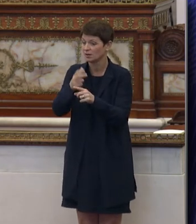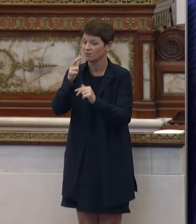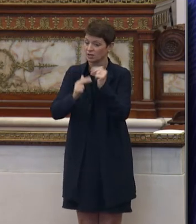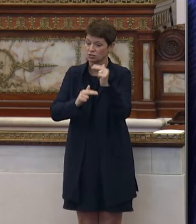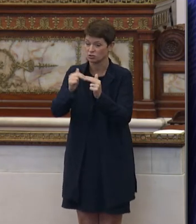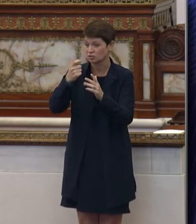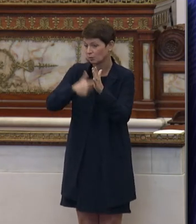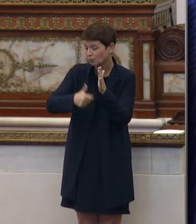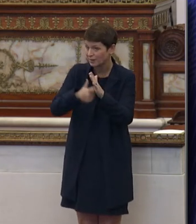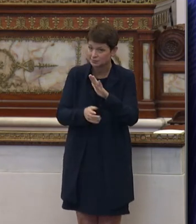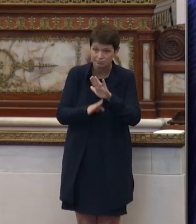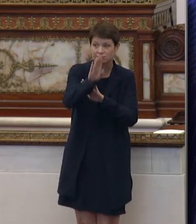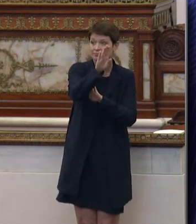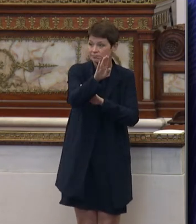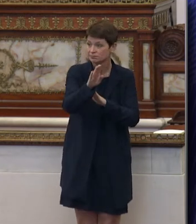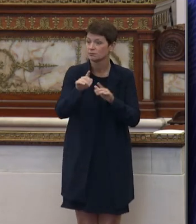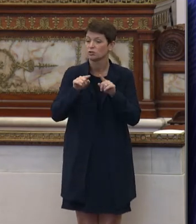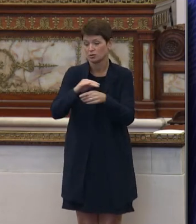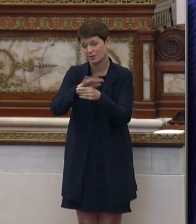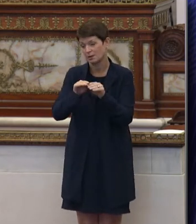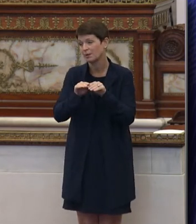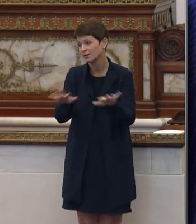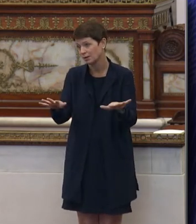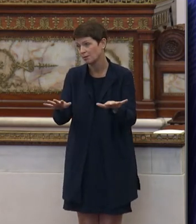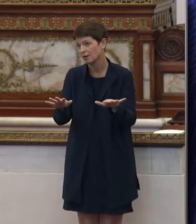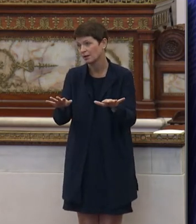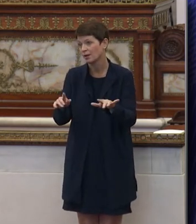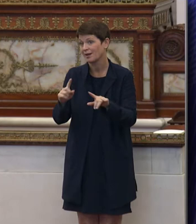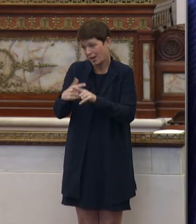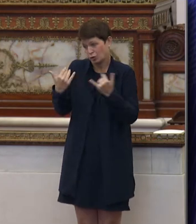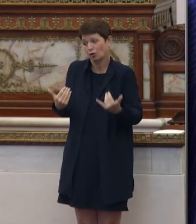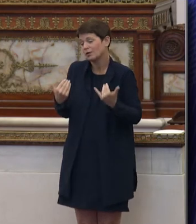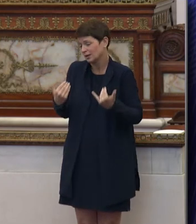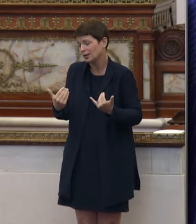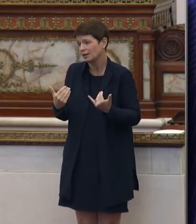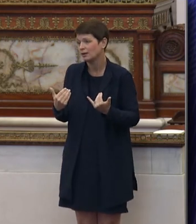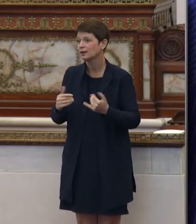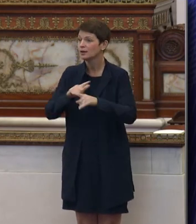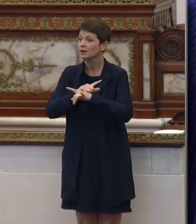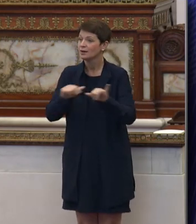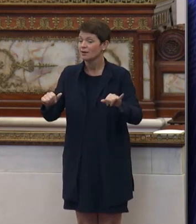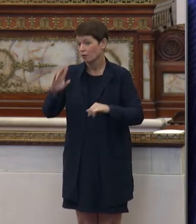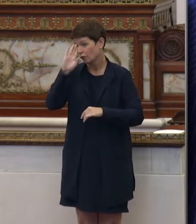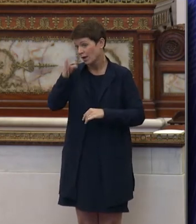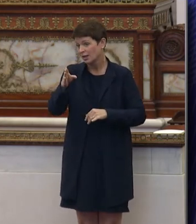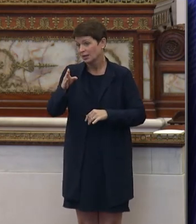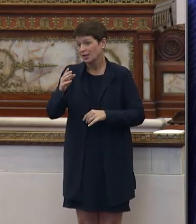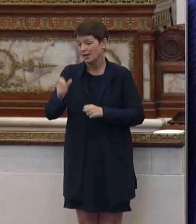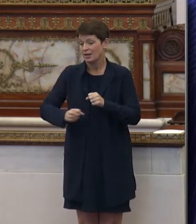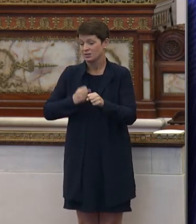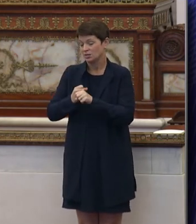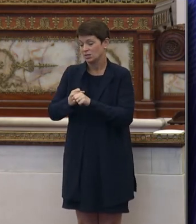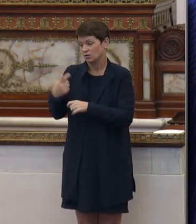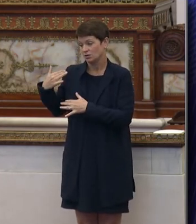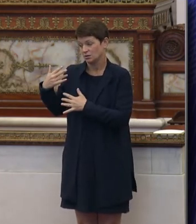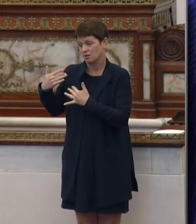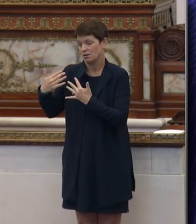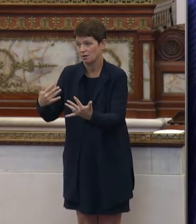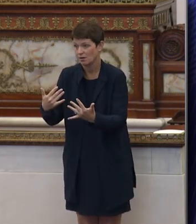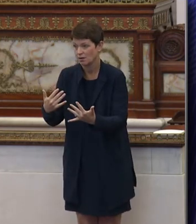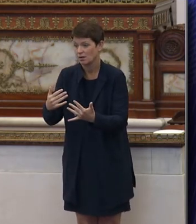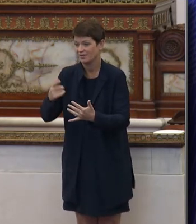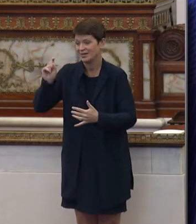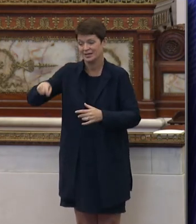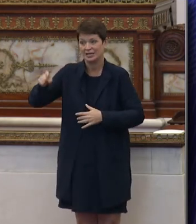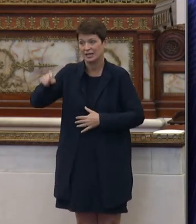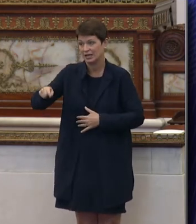pricing during the pandemic and currently. And also, I think, frankly, as the years pass, the amount of